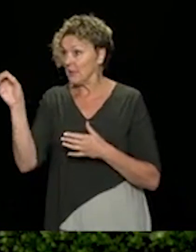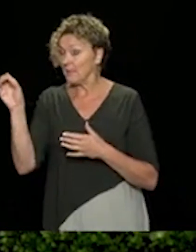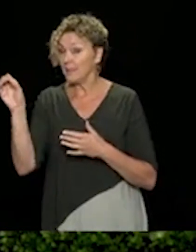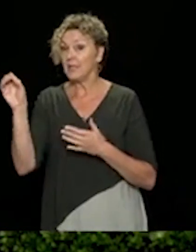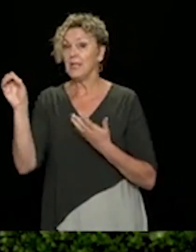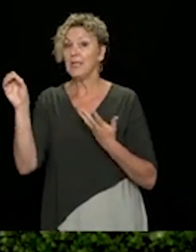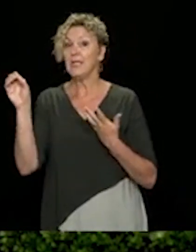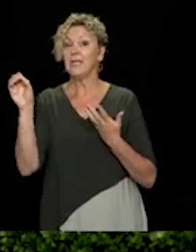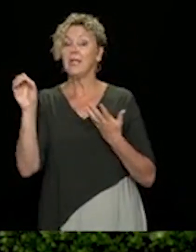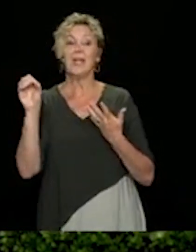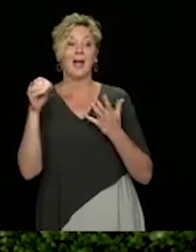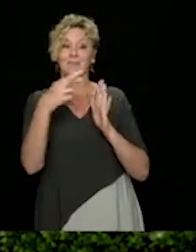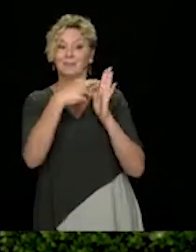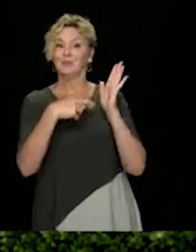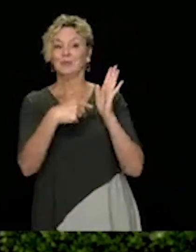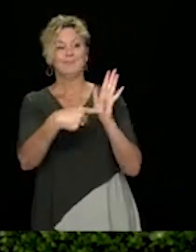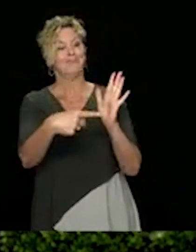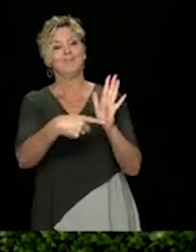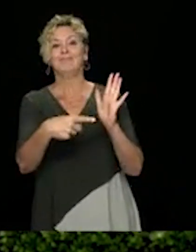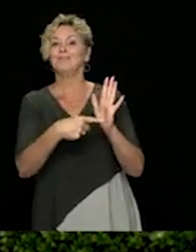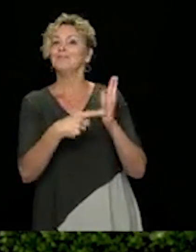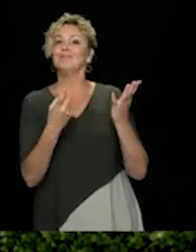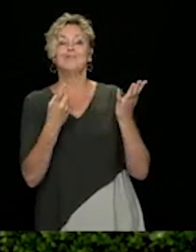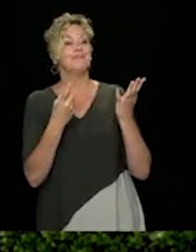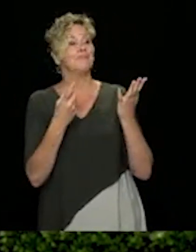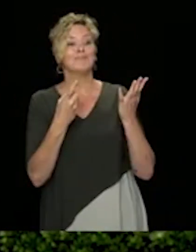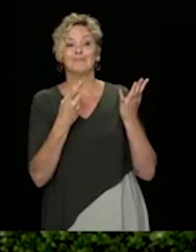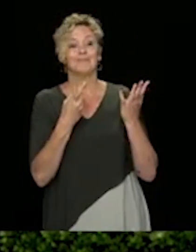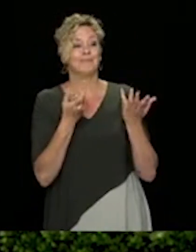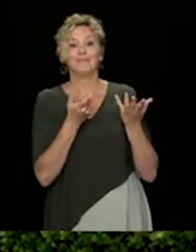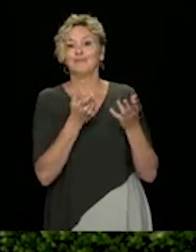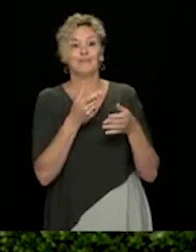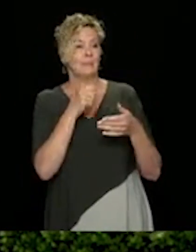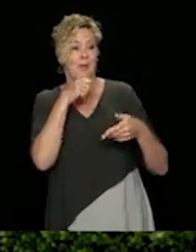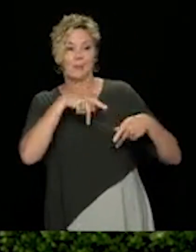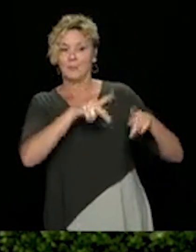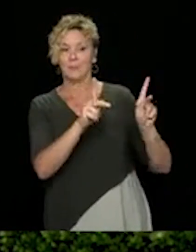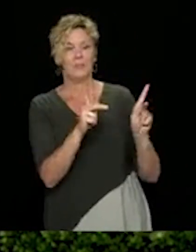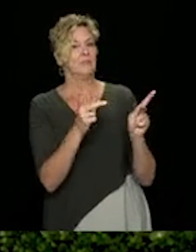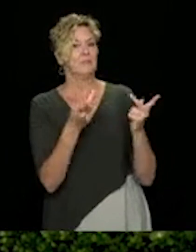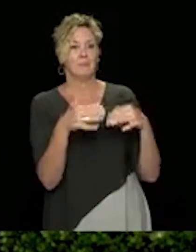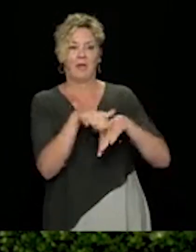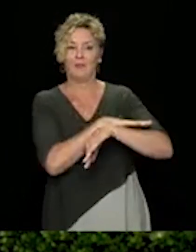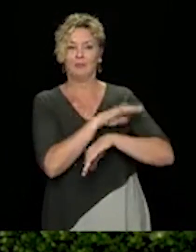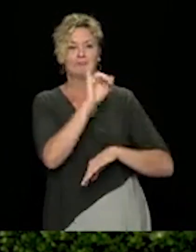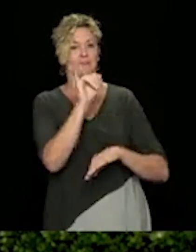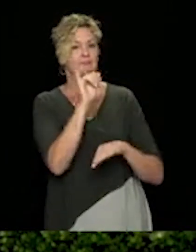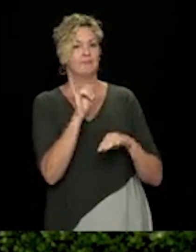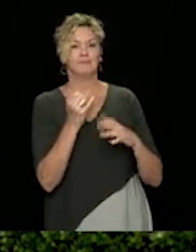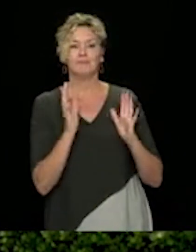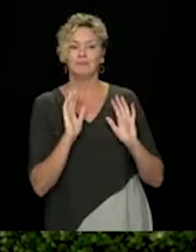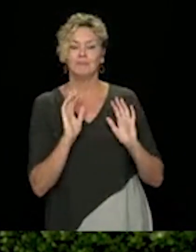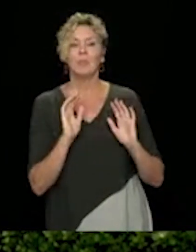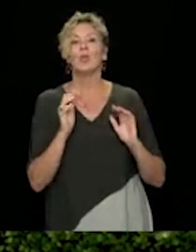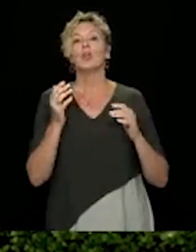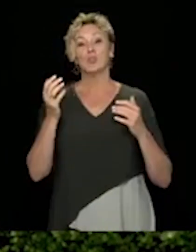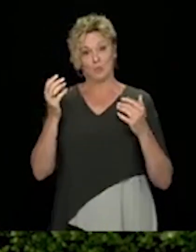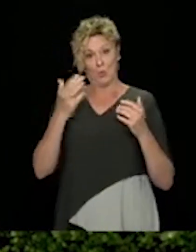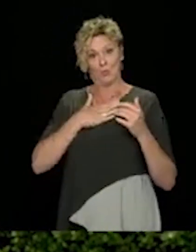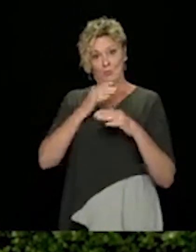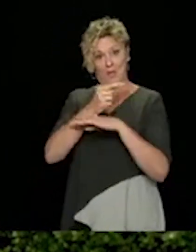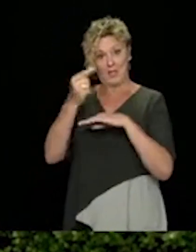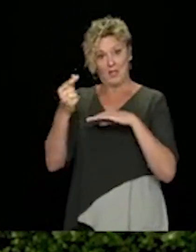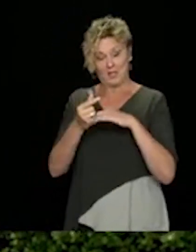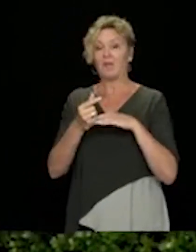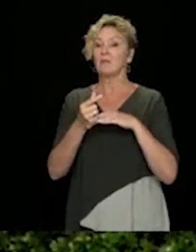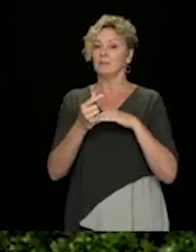the volunteers, the associations, the executives of various sporting organizations. So the government has passed